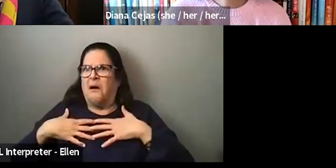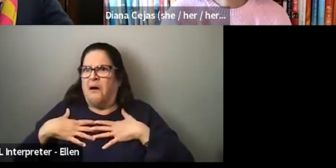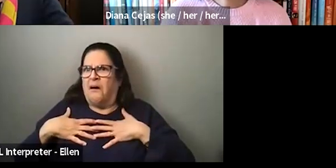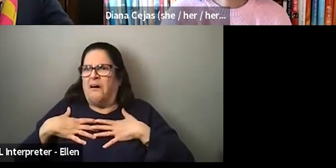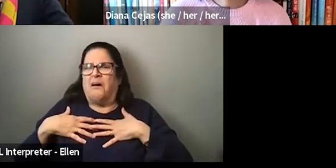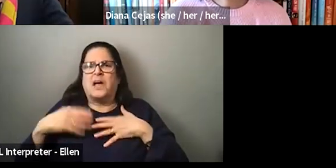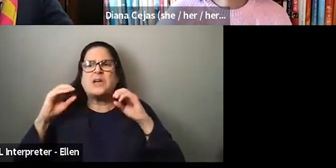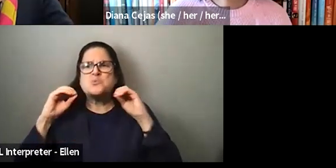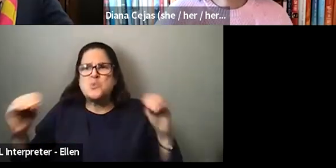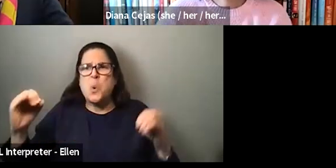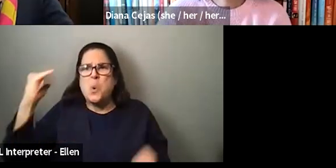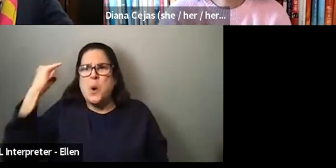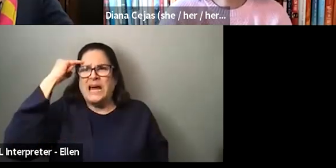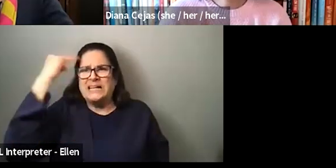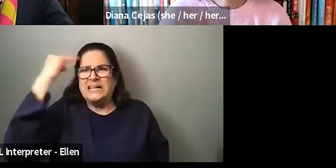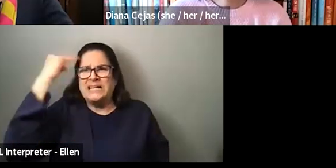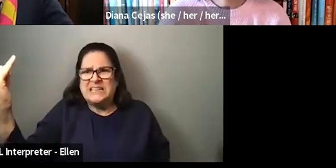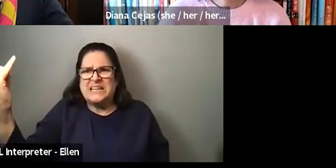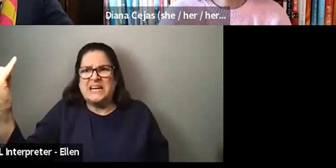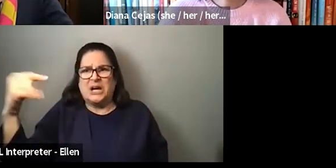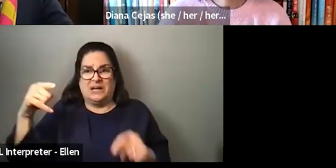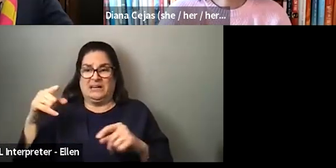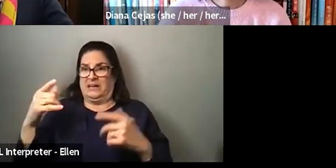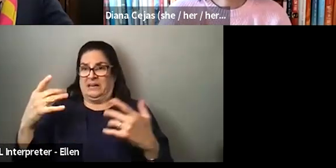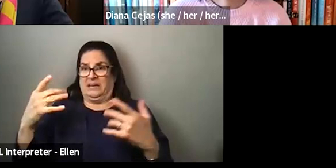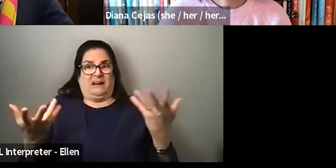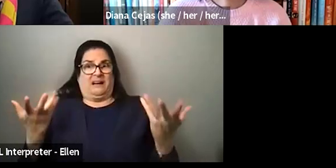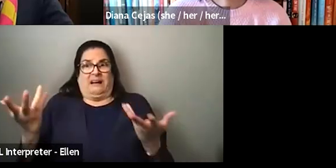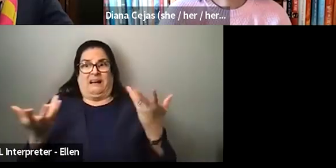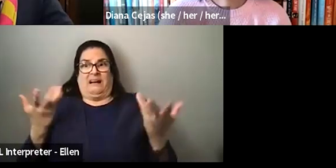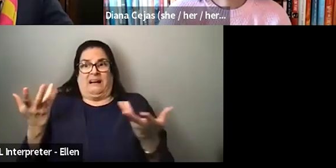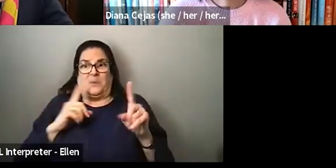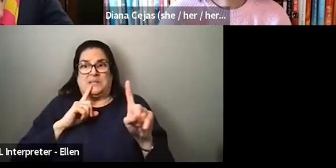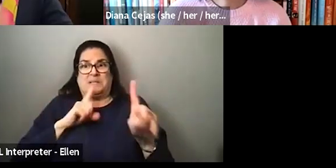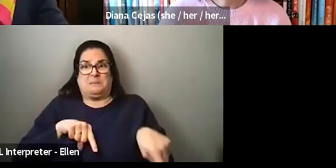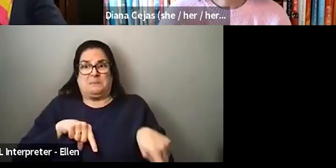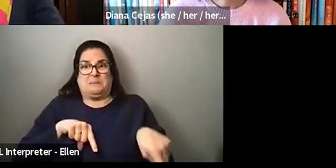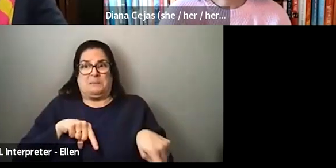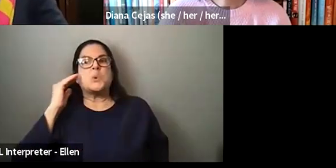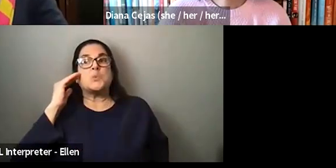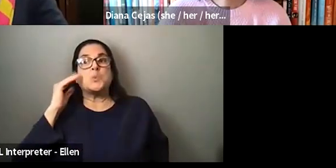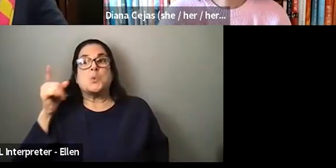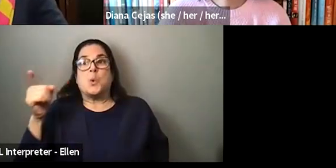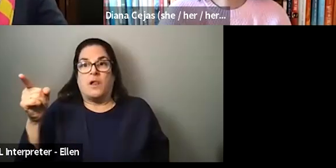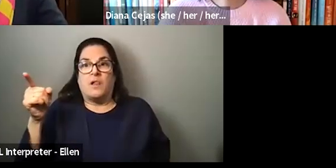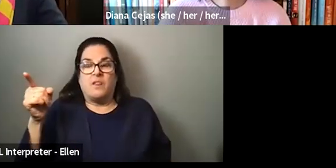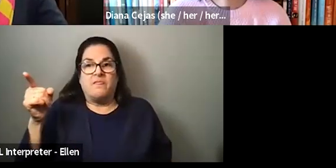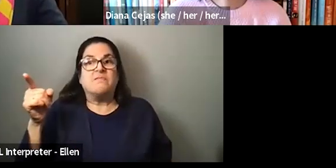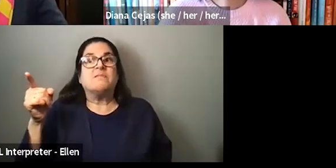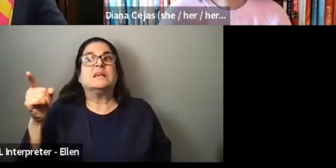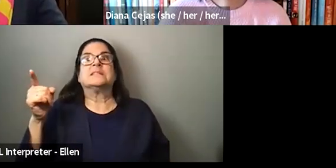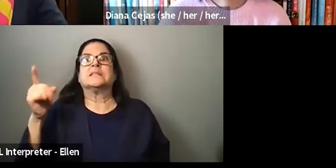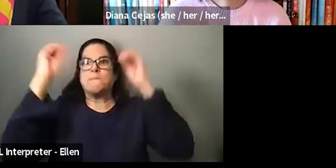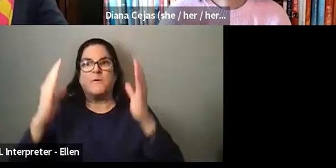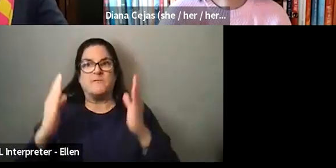no idea, um, in the moment, like how to respond. And I knew that this person would potentially write me a letter someday cause he was a big